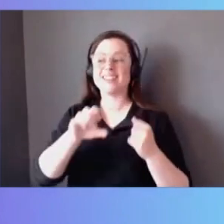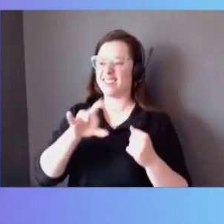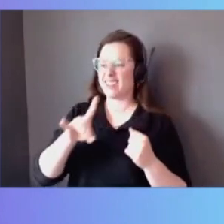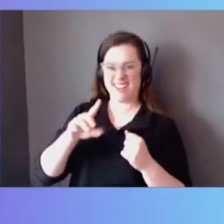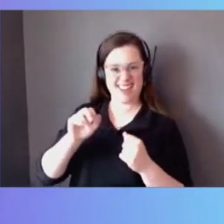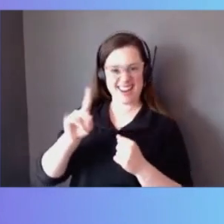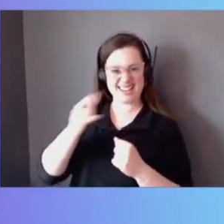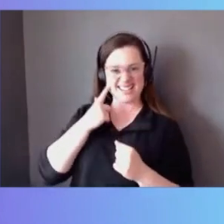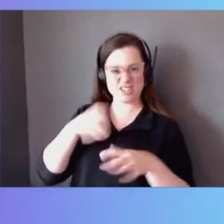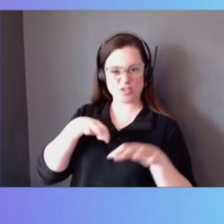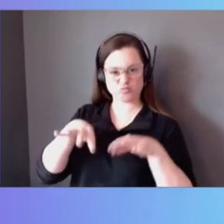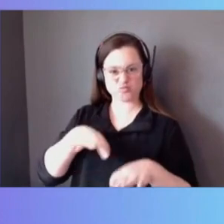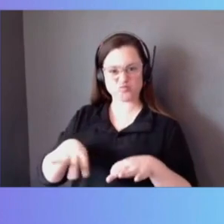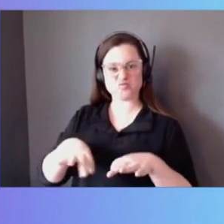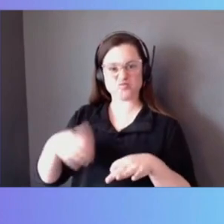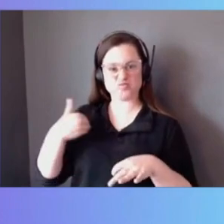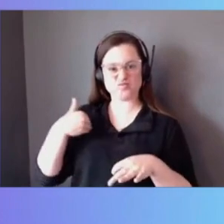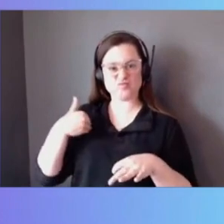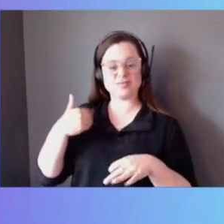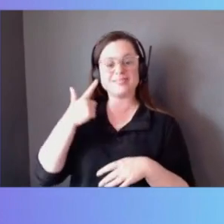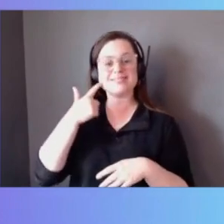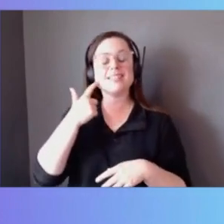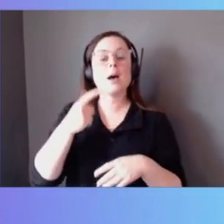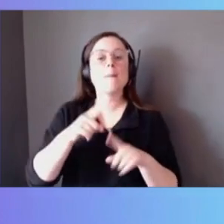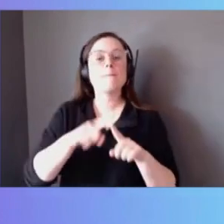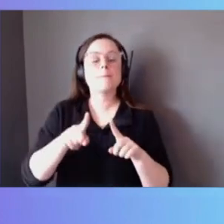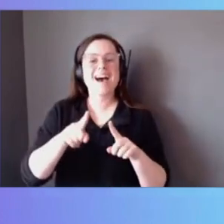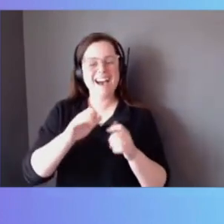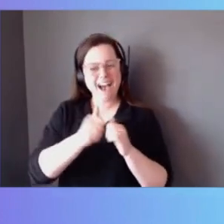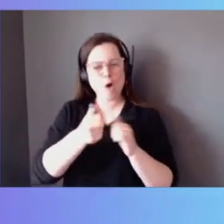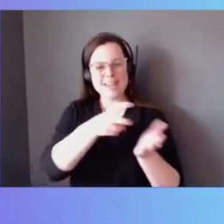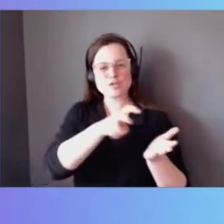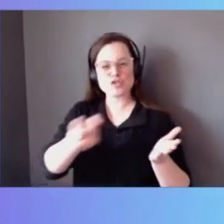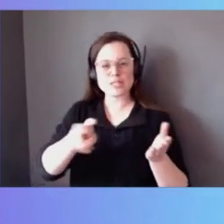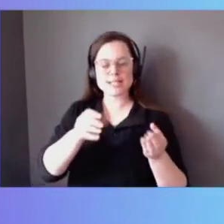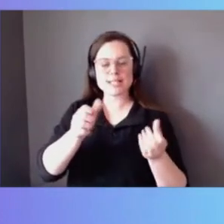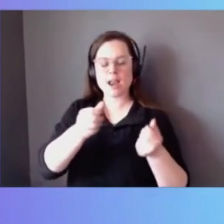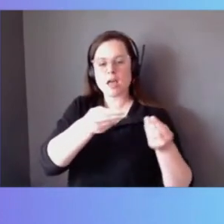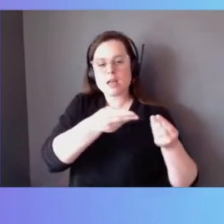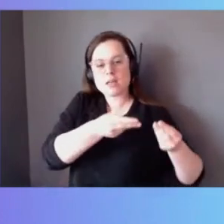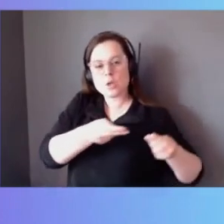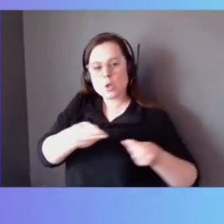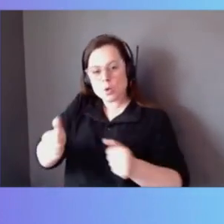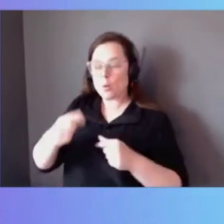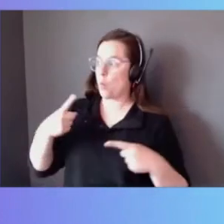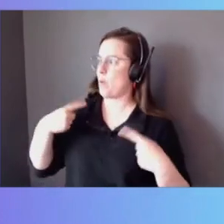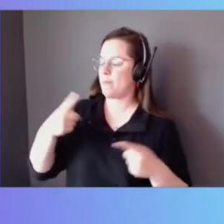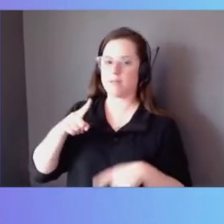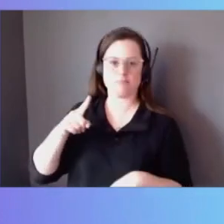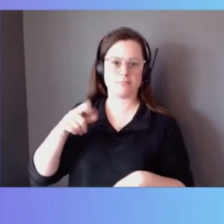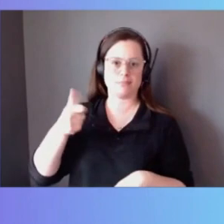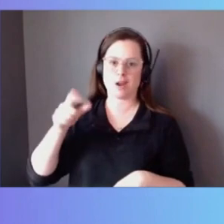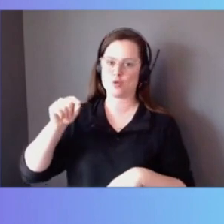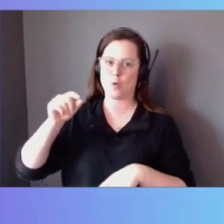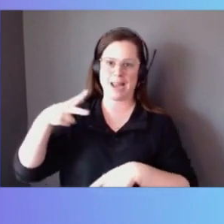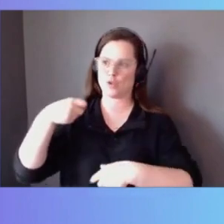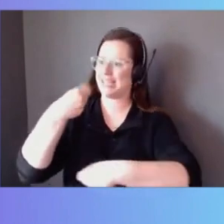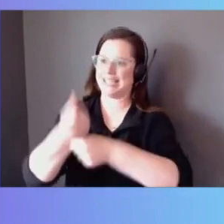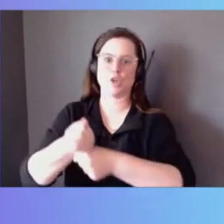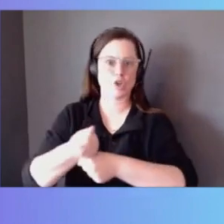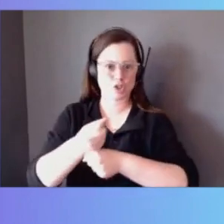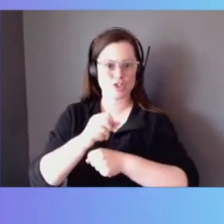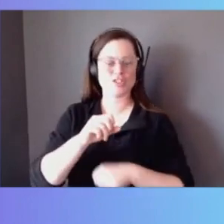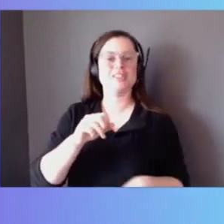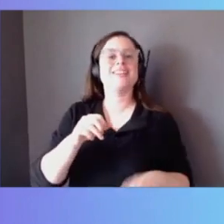last couple of sessions, but it's really about easing that transition and we've been doing that for decades at NetApp. So, having FSx and ONTAP, a